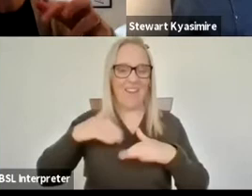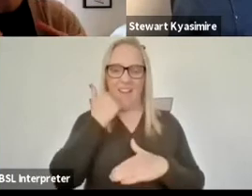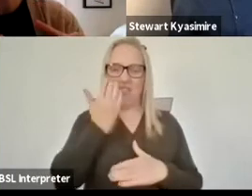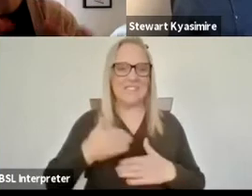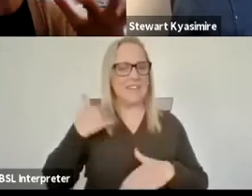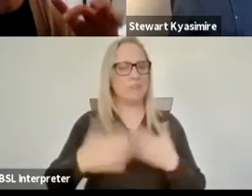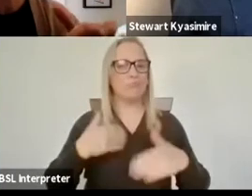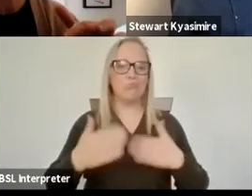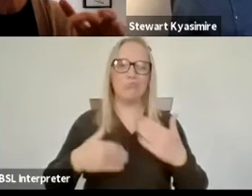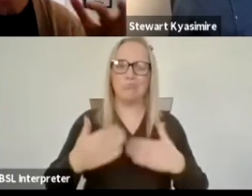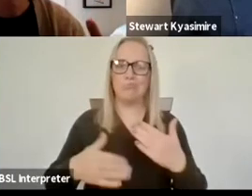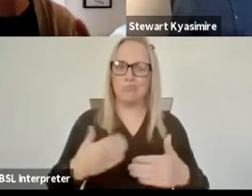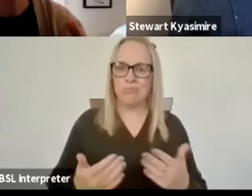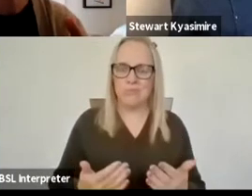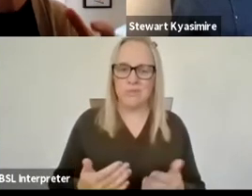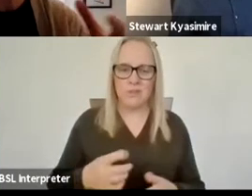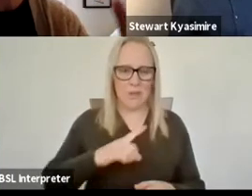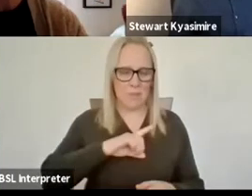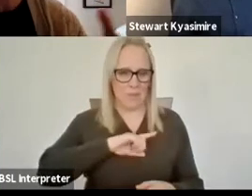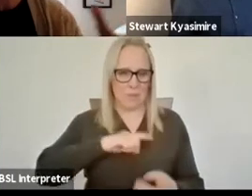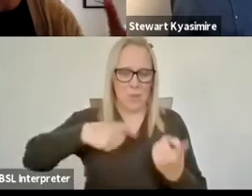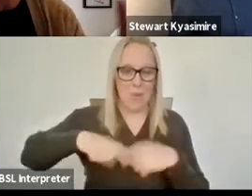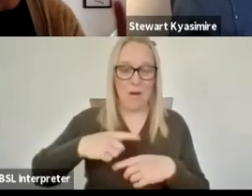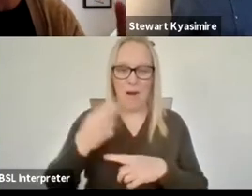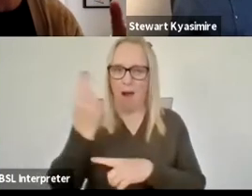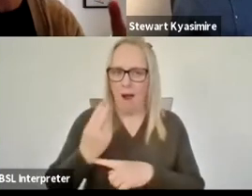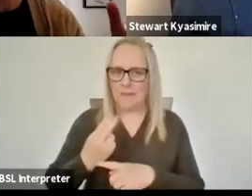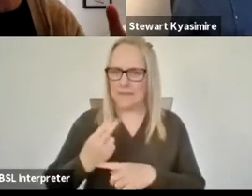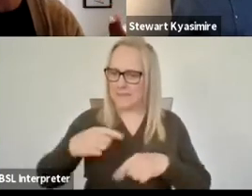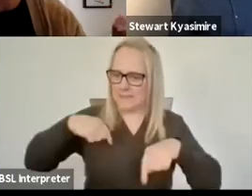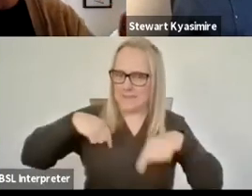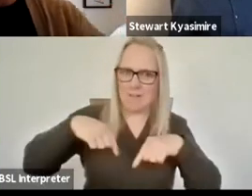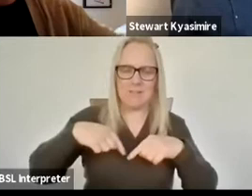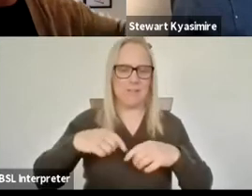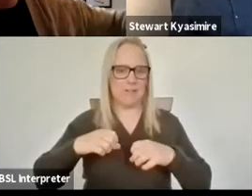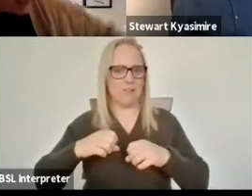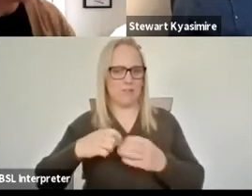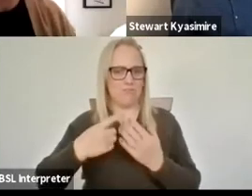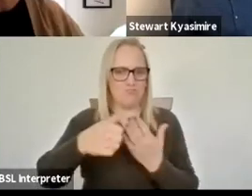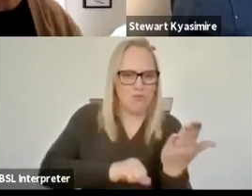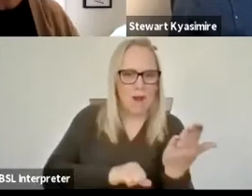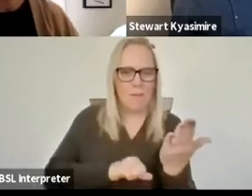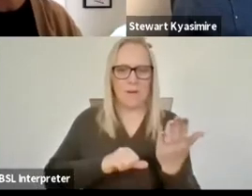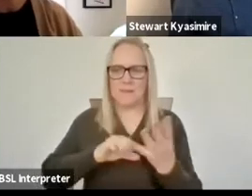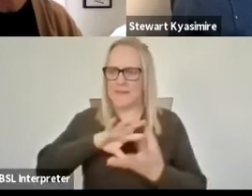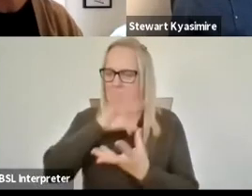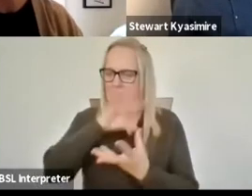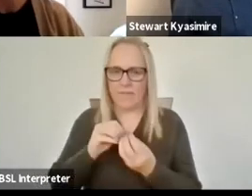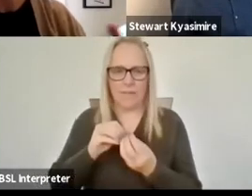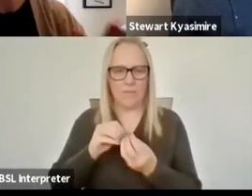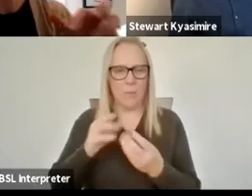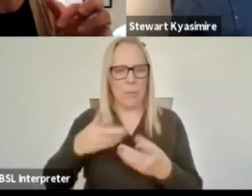and arts programmers and and curators reflect what's going on with digital tools under the belly of everything